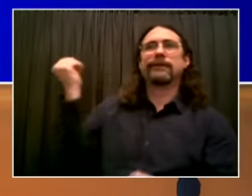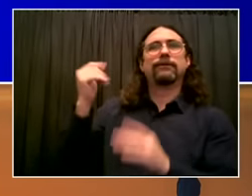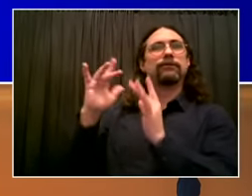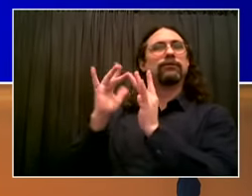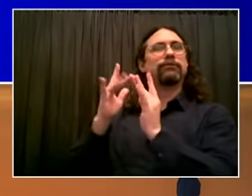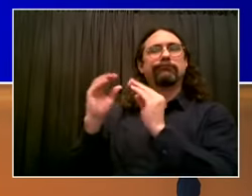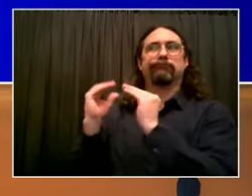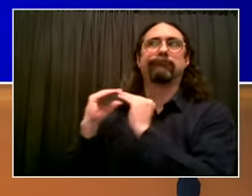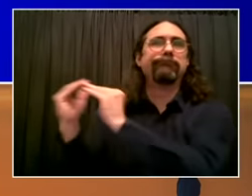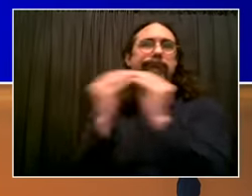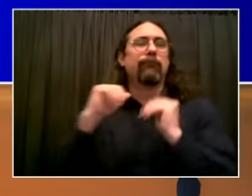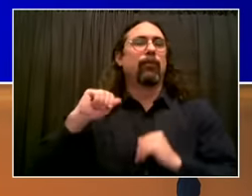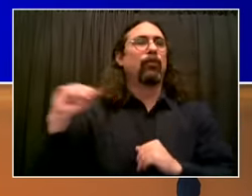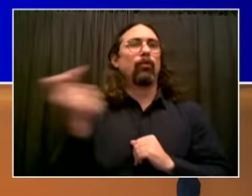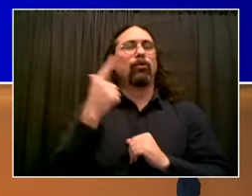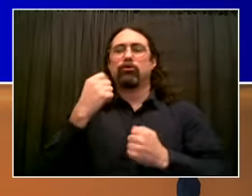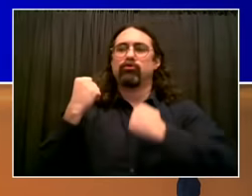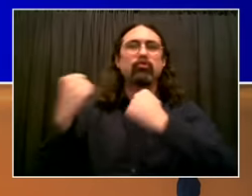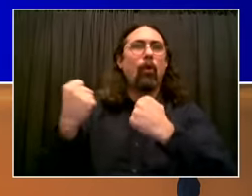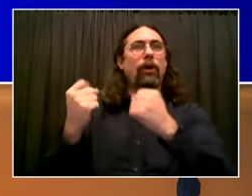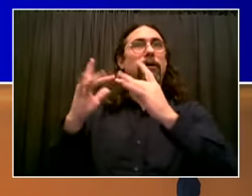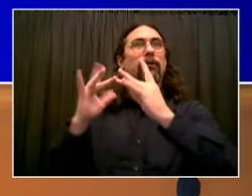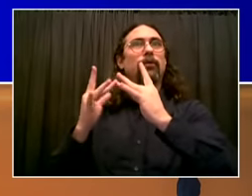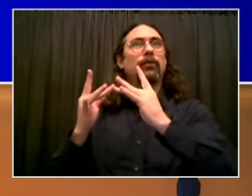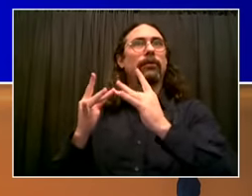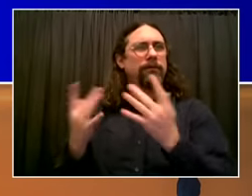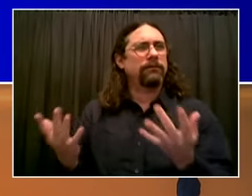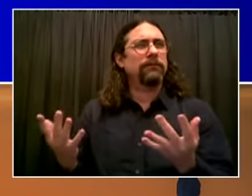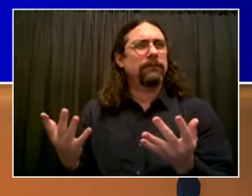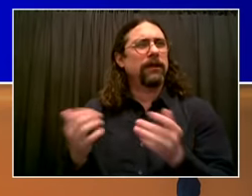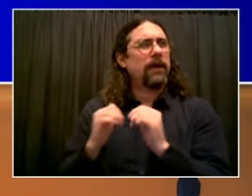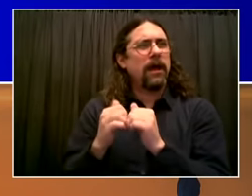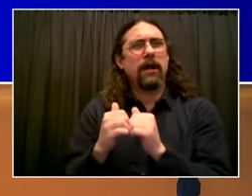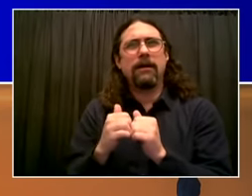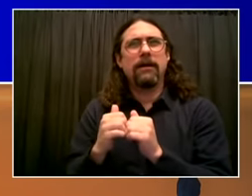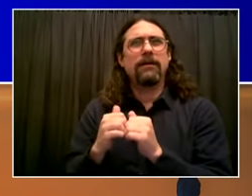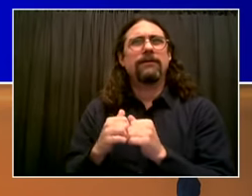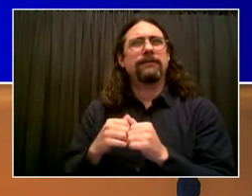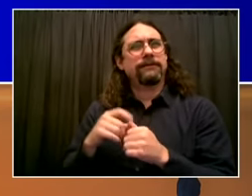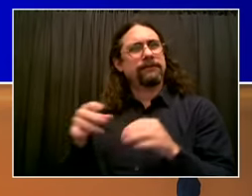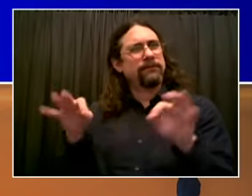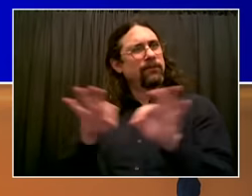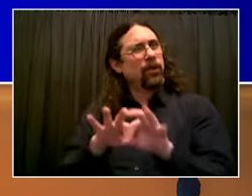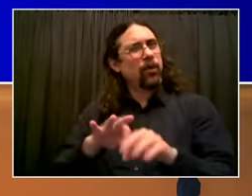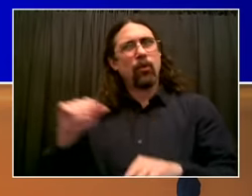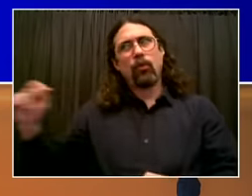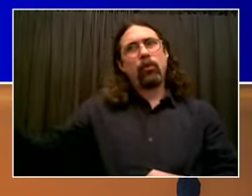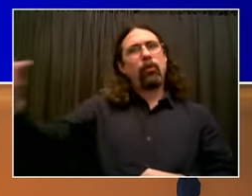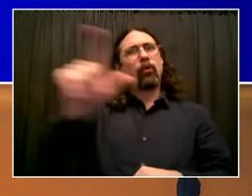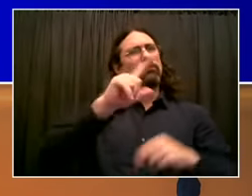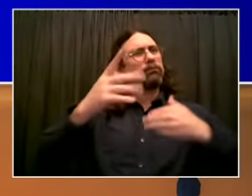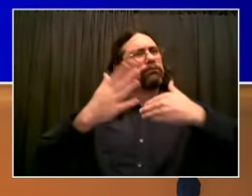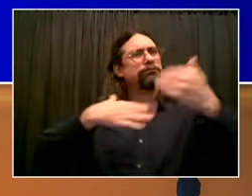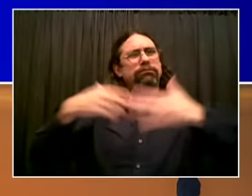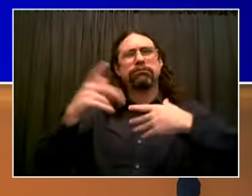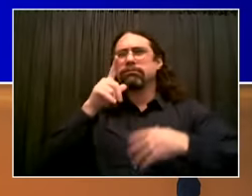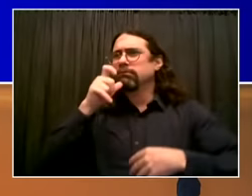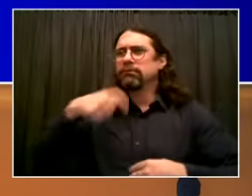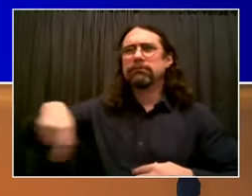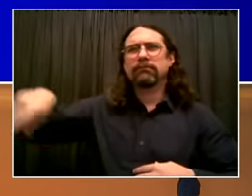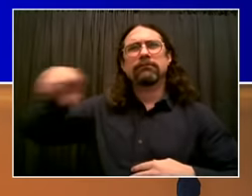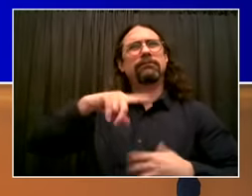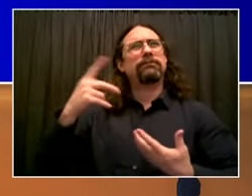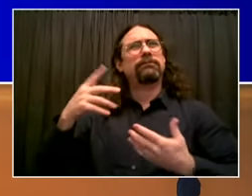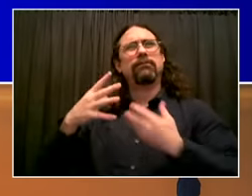that all New Yorkers can get quality, cost, affordable, I should say, quality and affordable